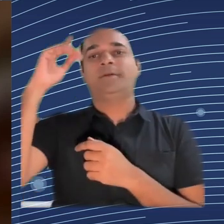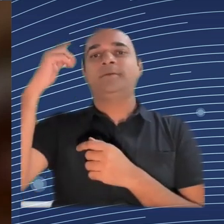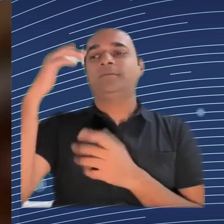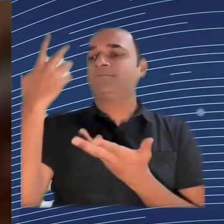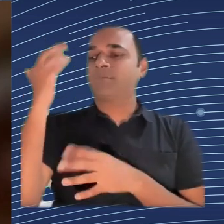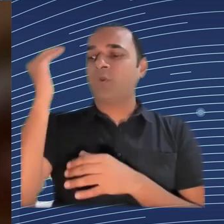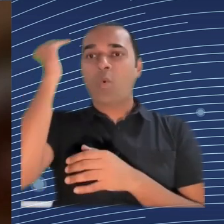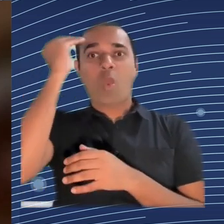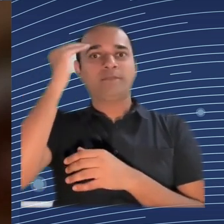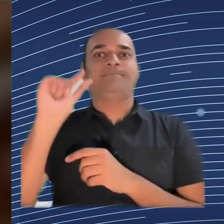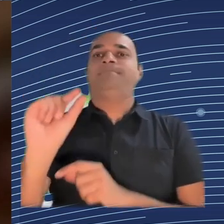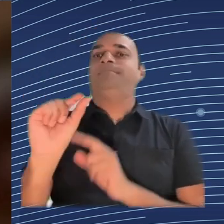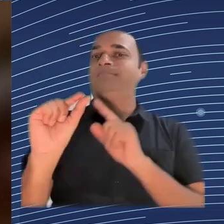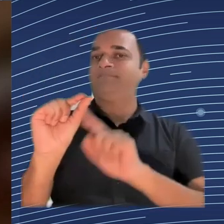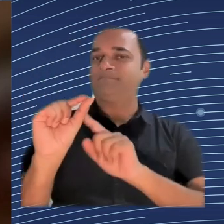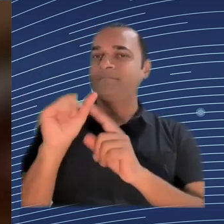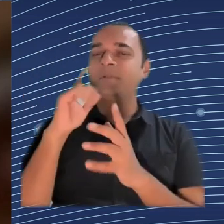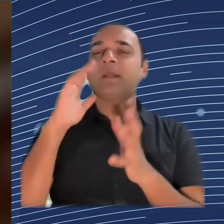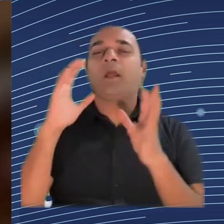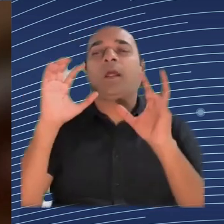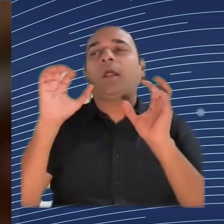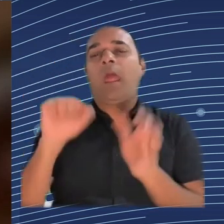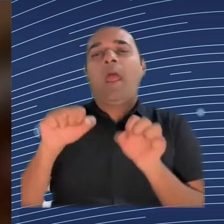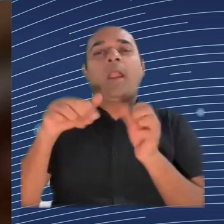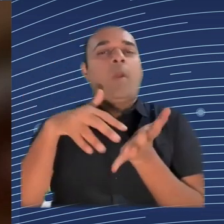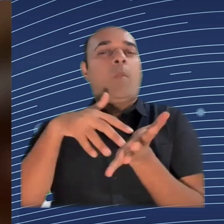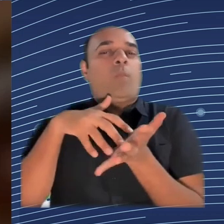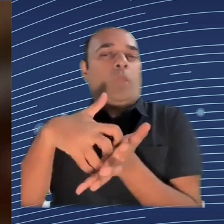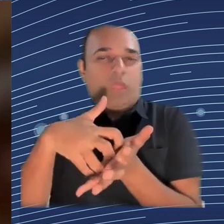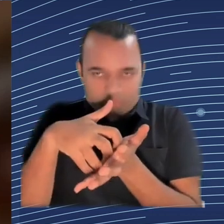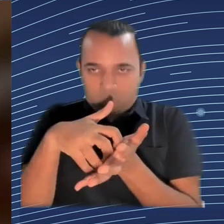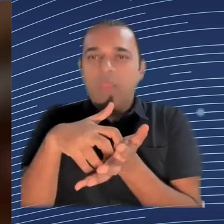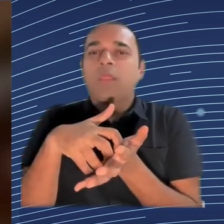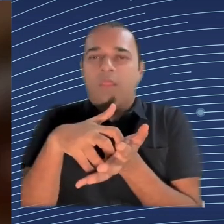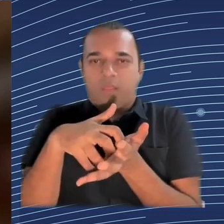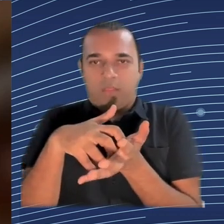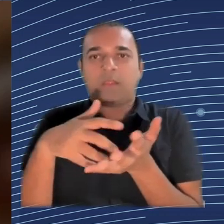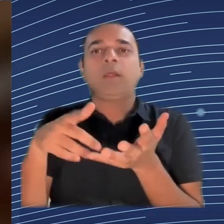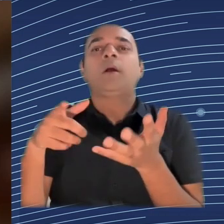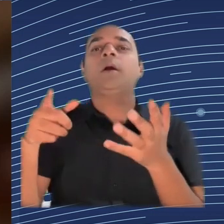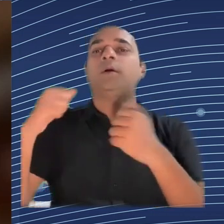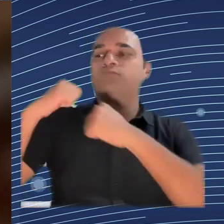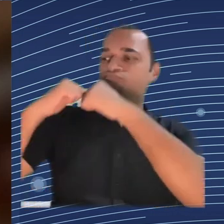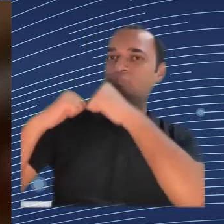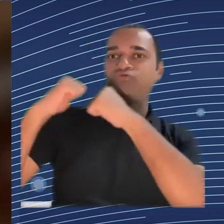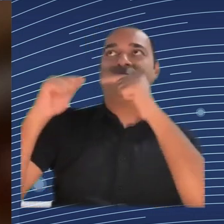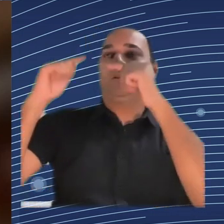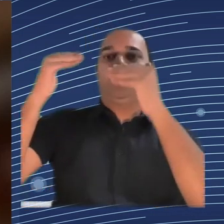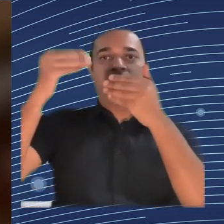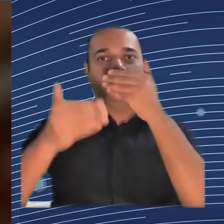in the workplace has on structures of worker representation. So what we have done